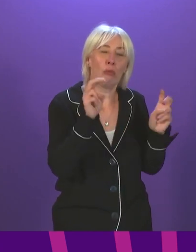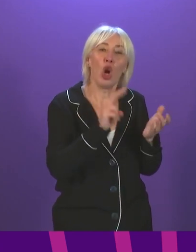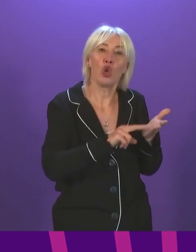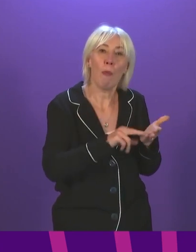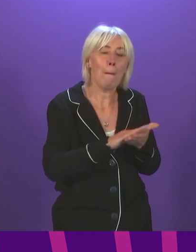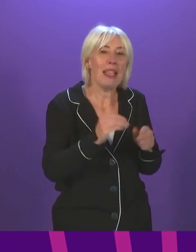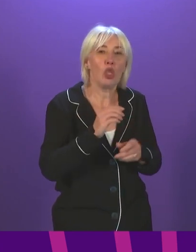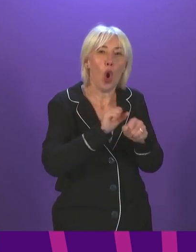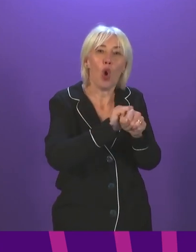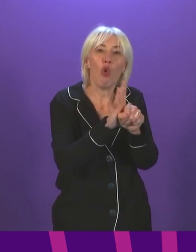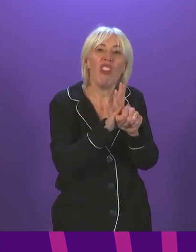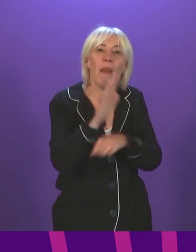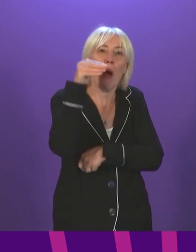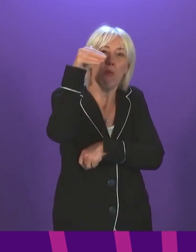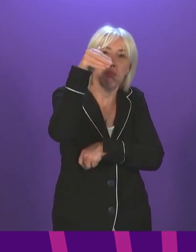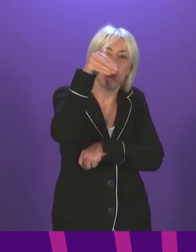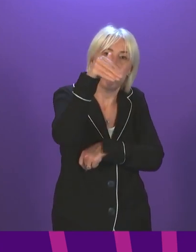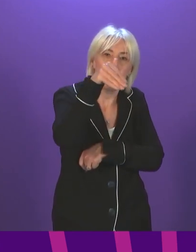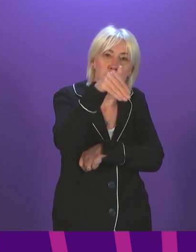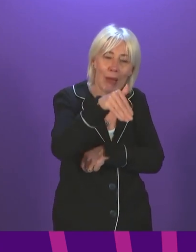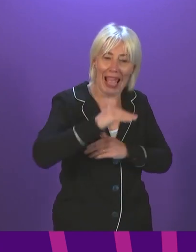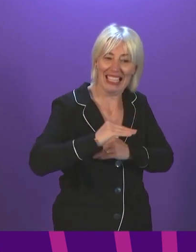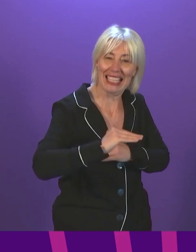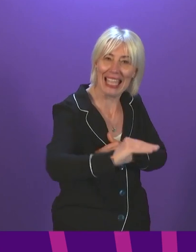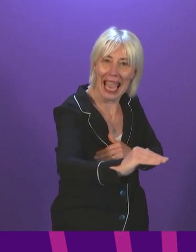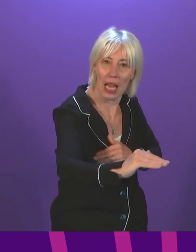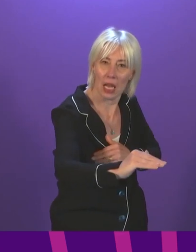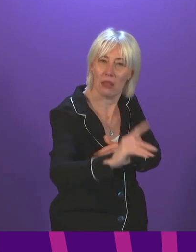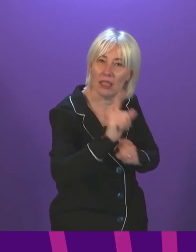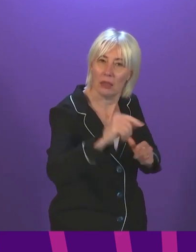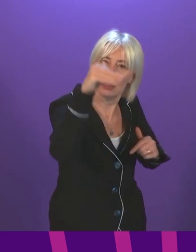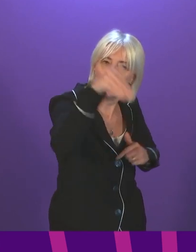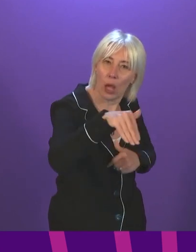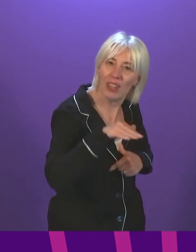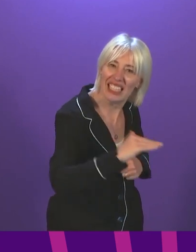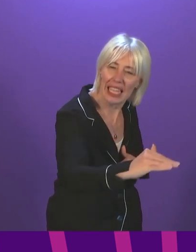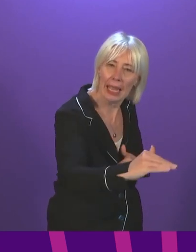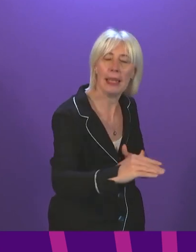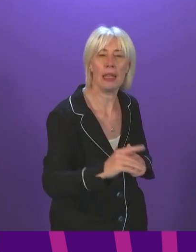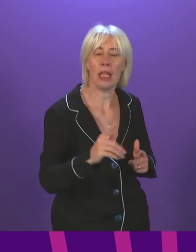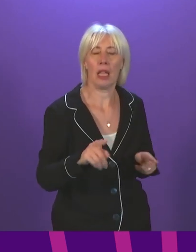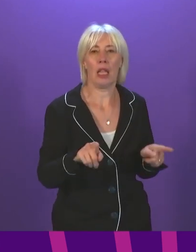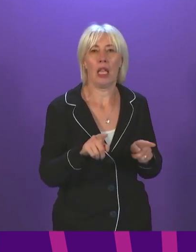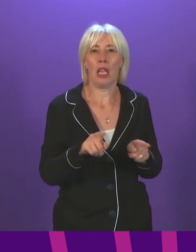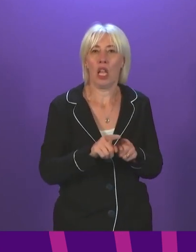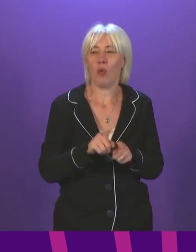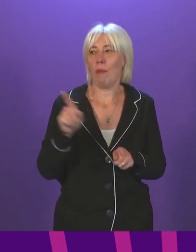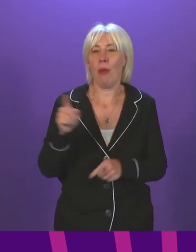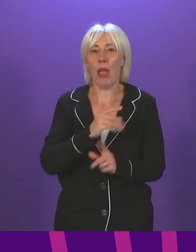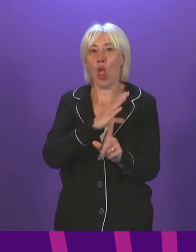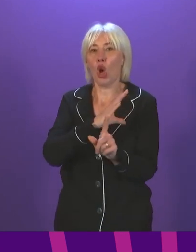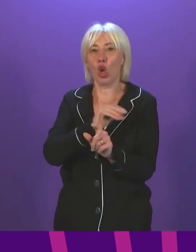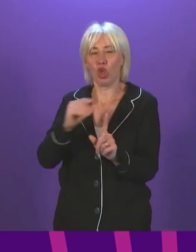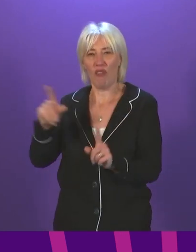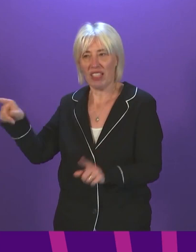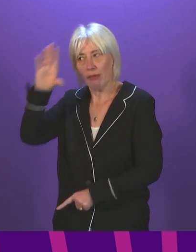down further and keep COVID cases down. And therefore, and it perhaps is a comment that is particularly relevant to those in the Conservative benches,